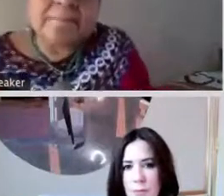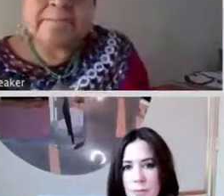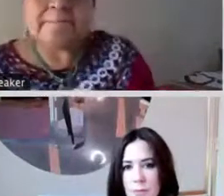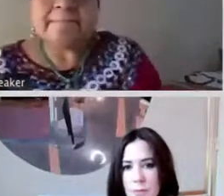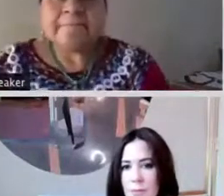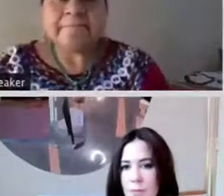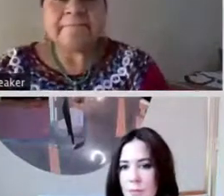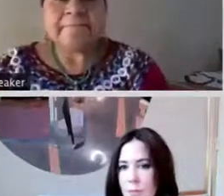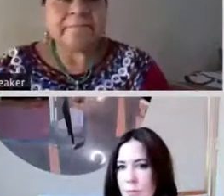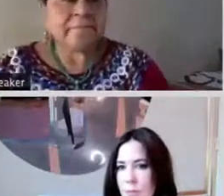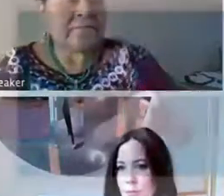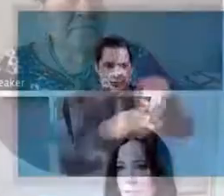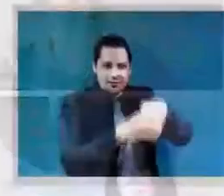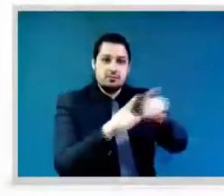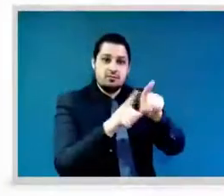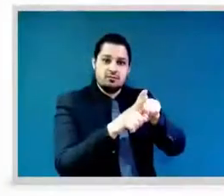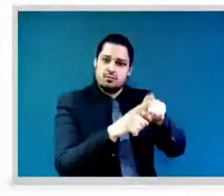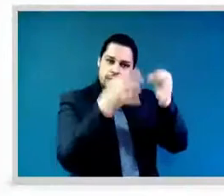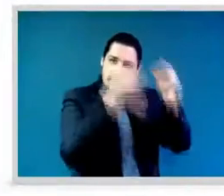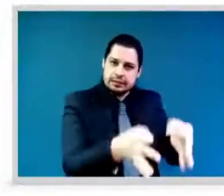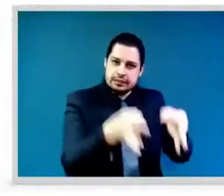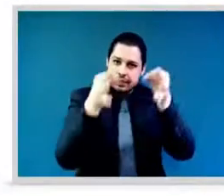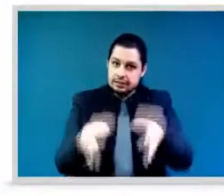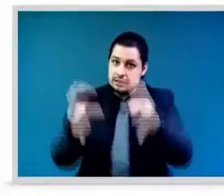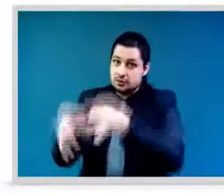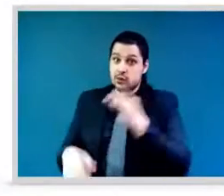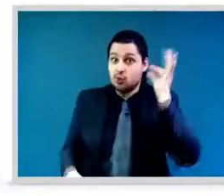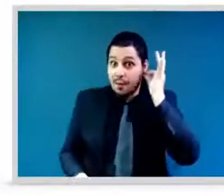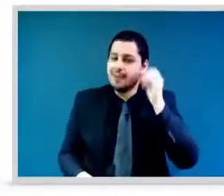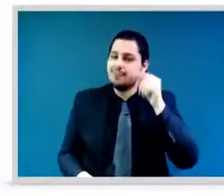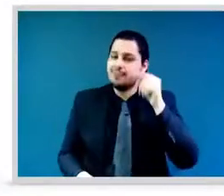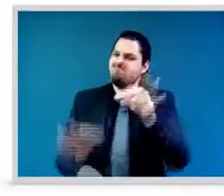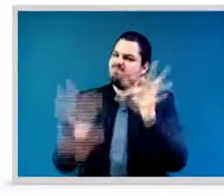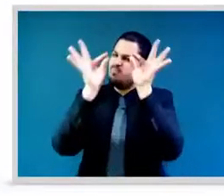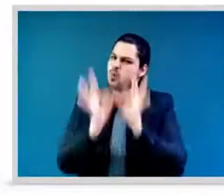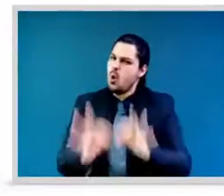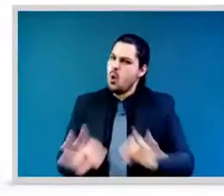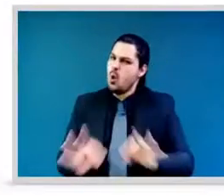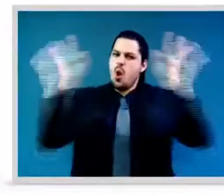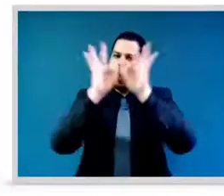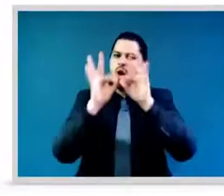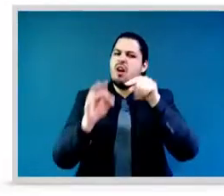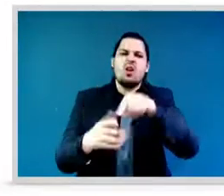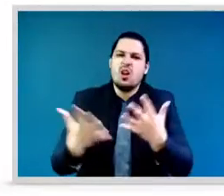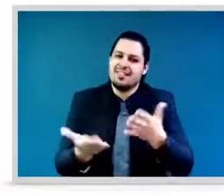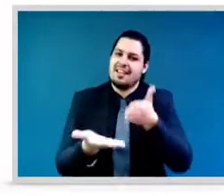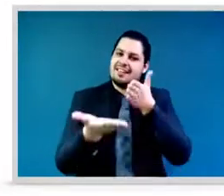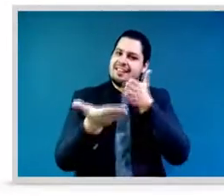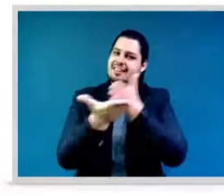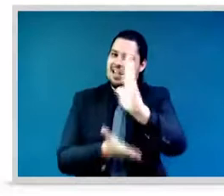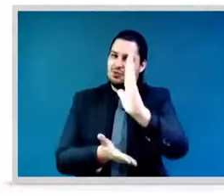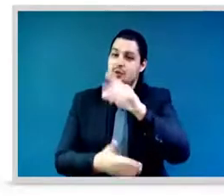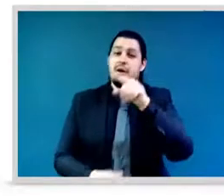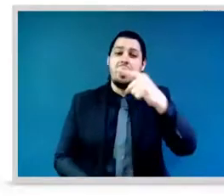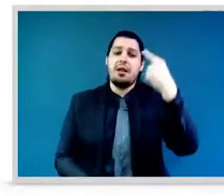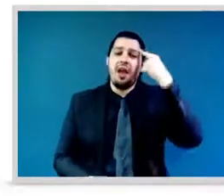It's not something that it's giving to us. It's not something extra. It is our right as women